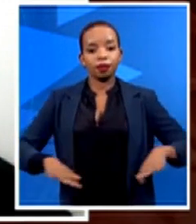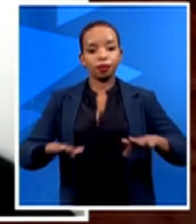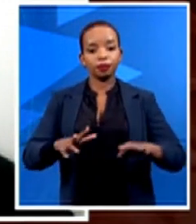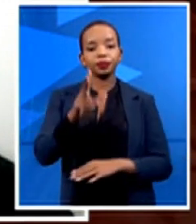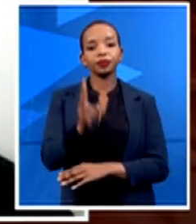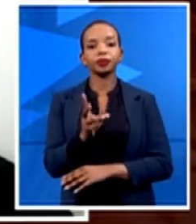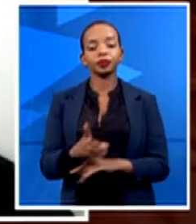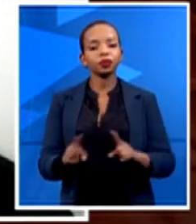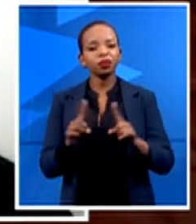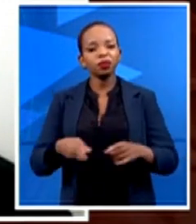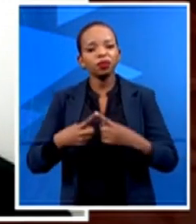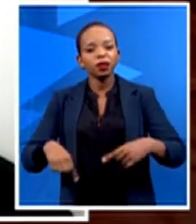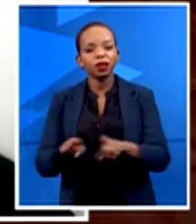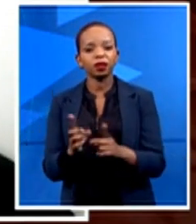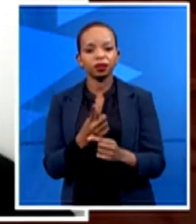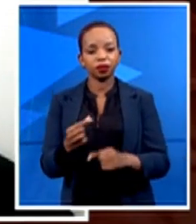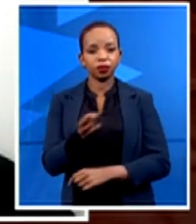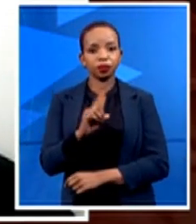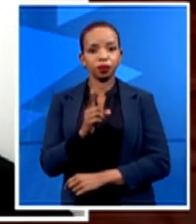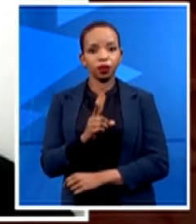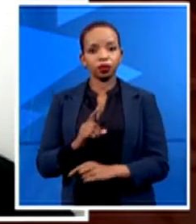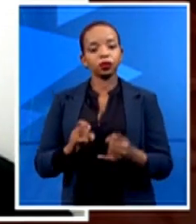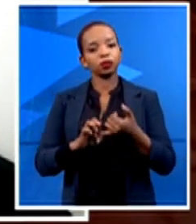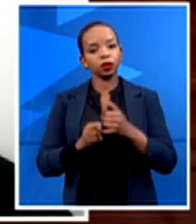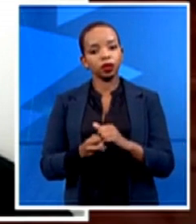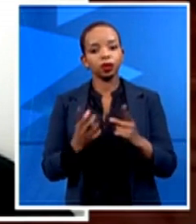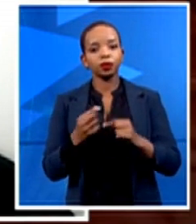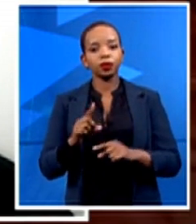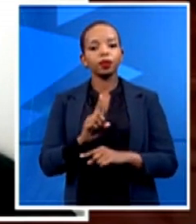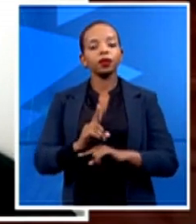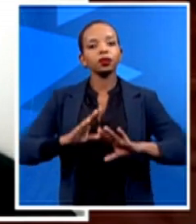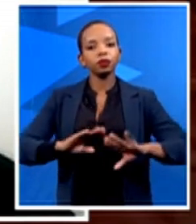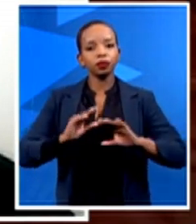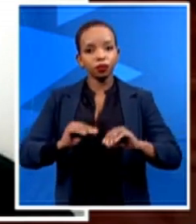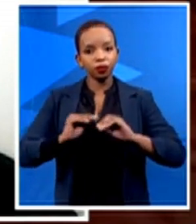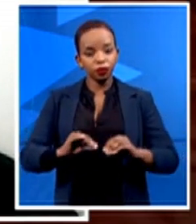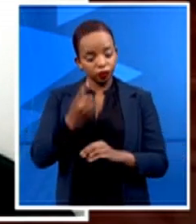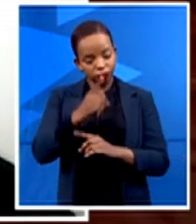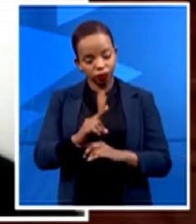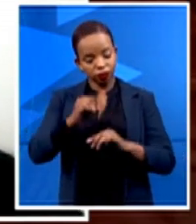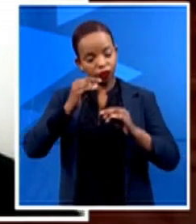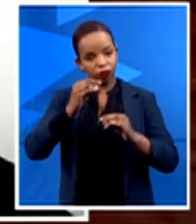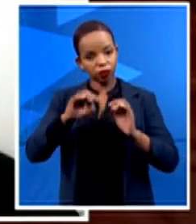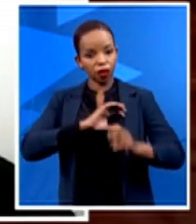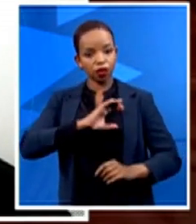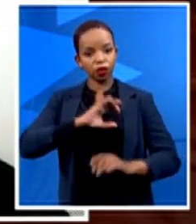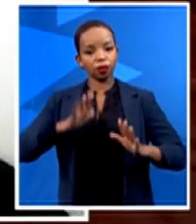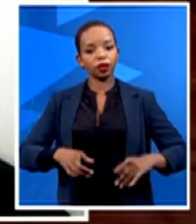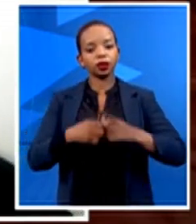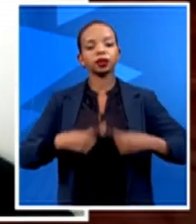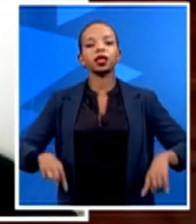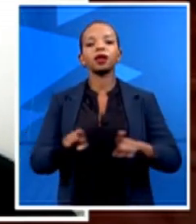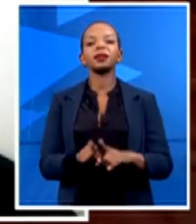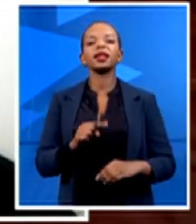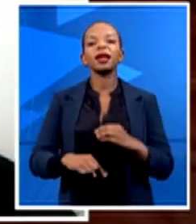drive the education of our customers about the move from, as you earlier alluded,